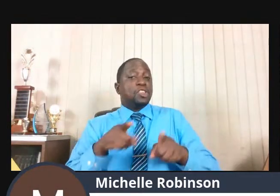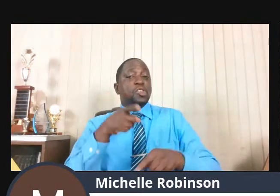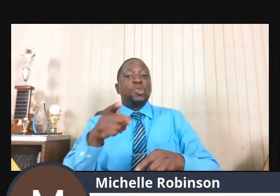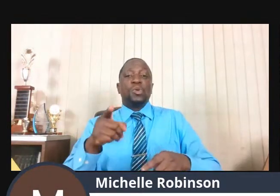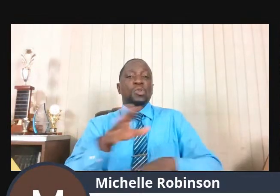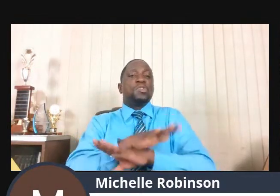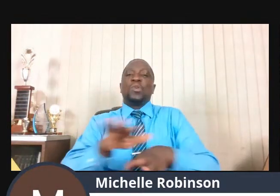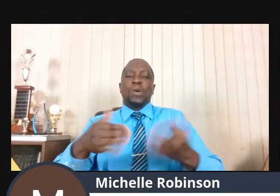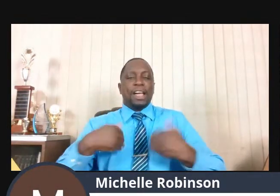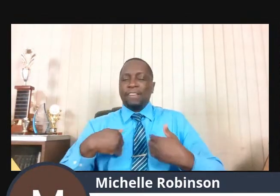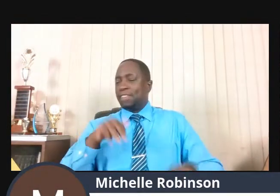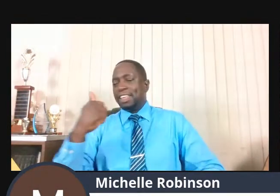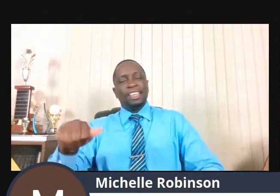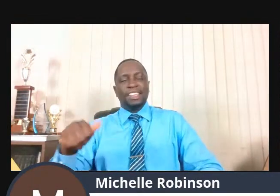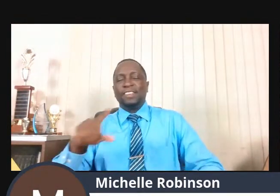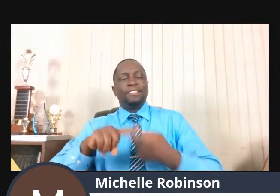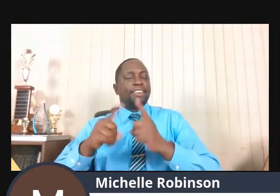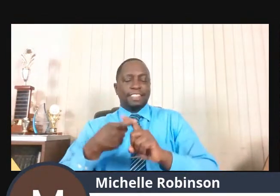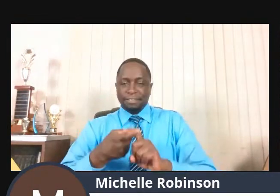between.